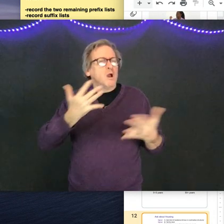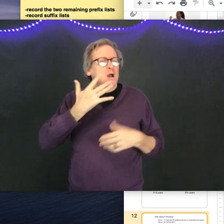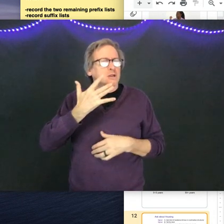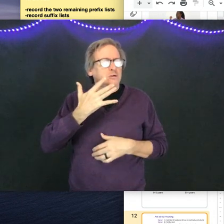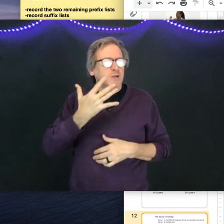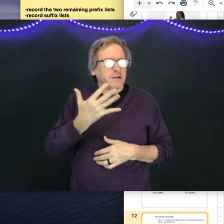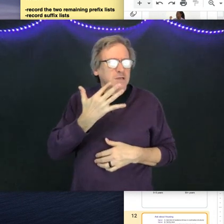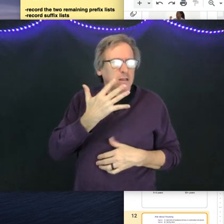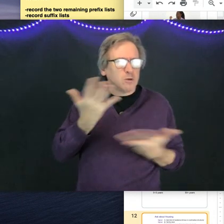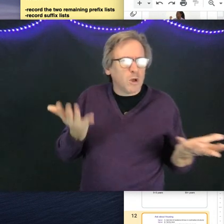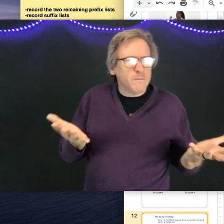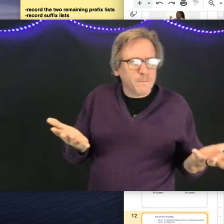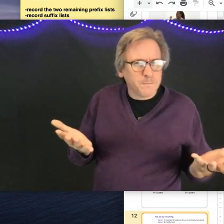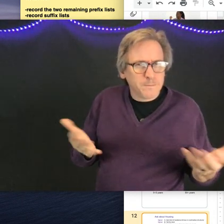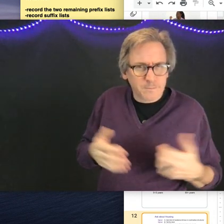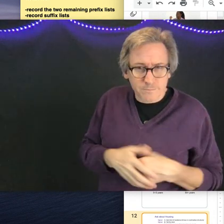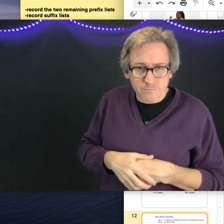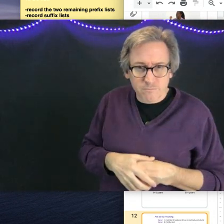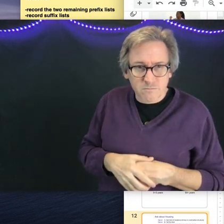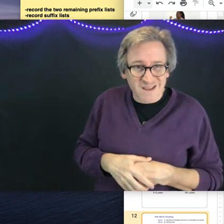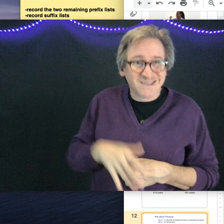What color, right? Color what?